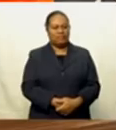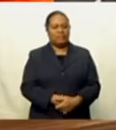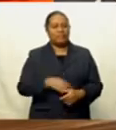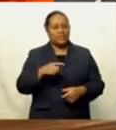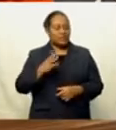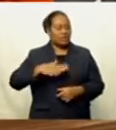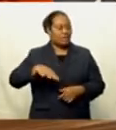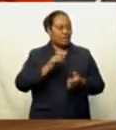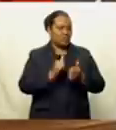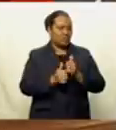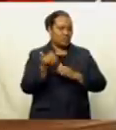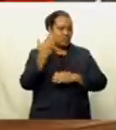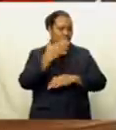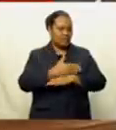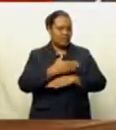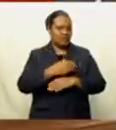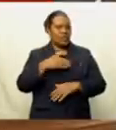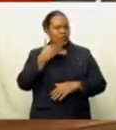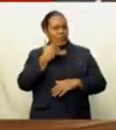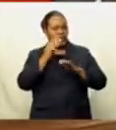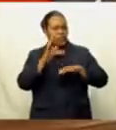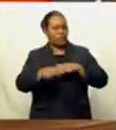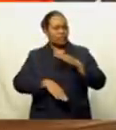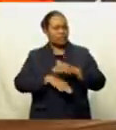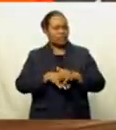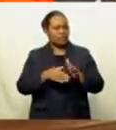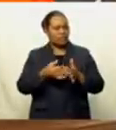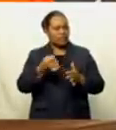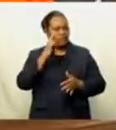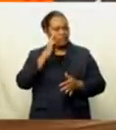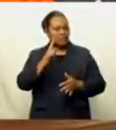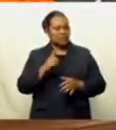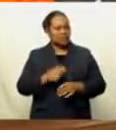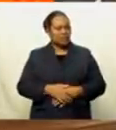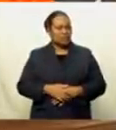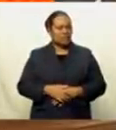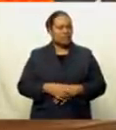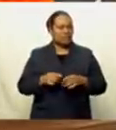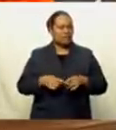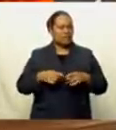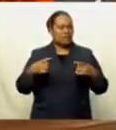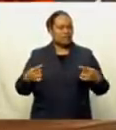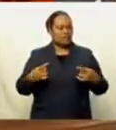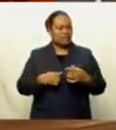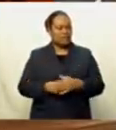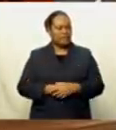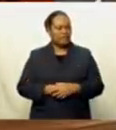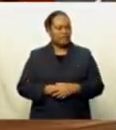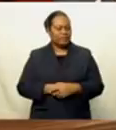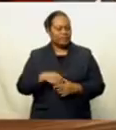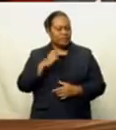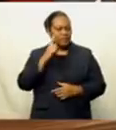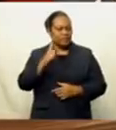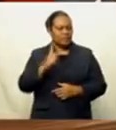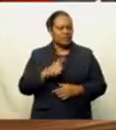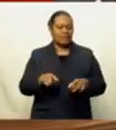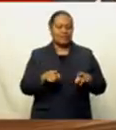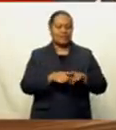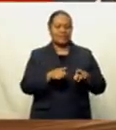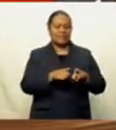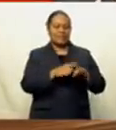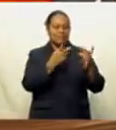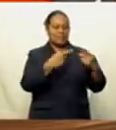That's it from sports tonight, coming up in Weird and Wonderful, a look at different pets that are best suited to coexist in the same home.